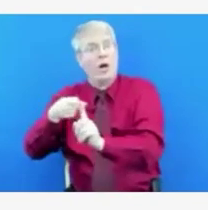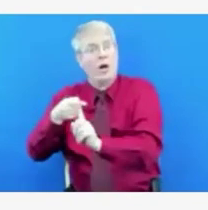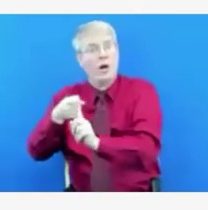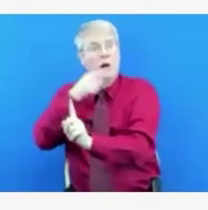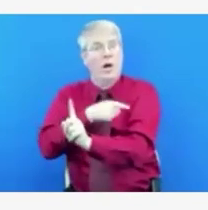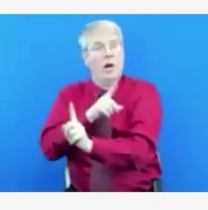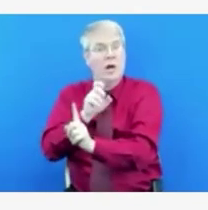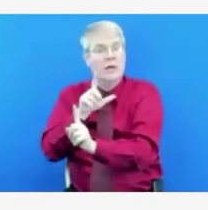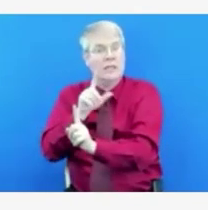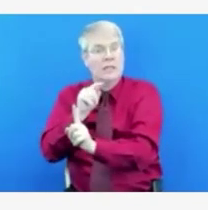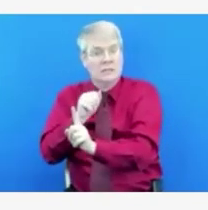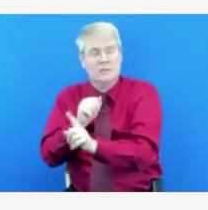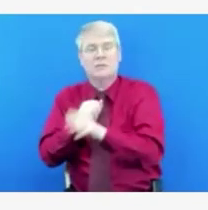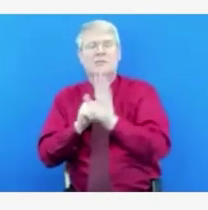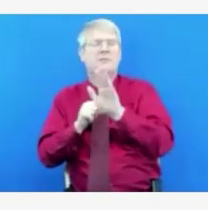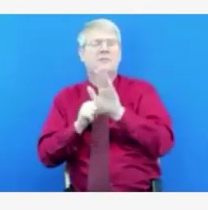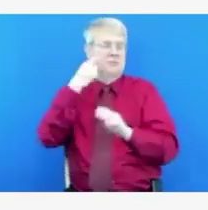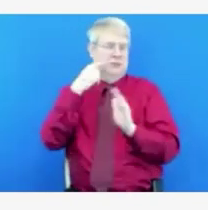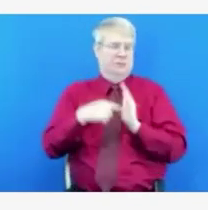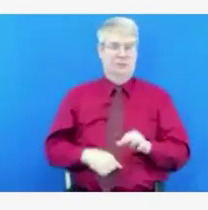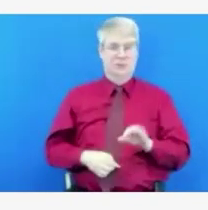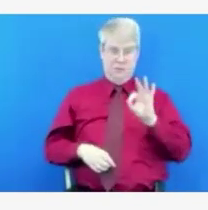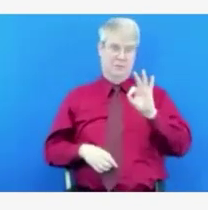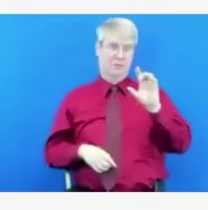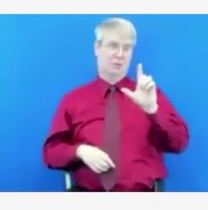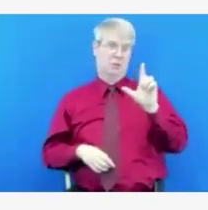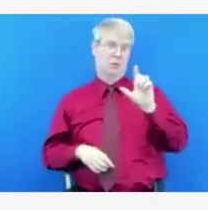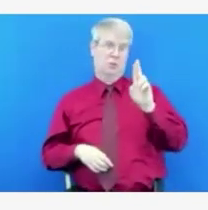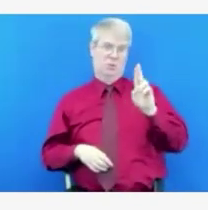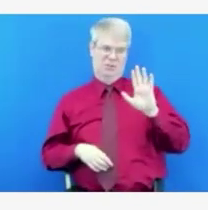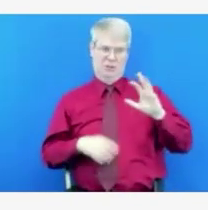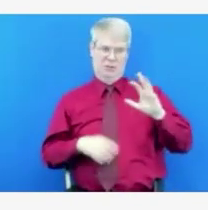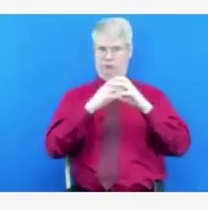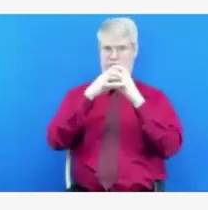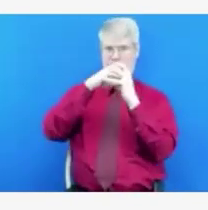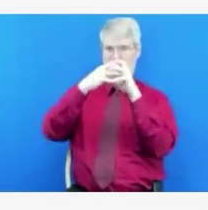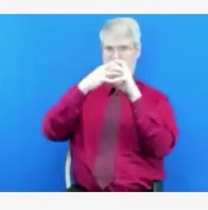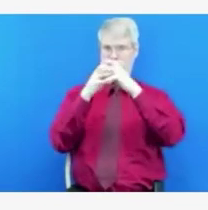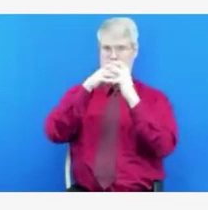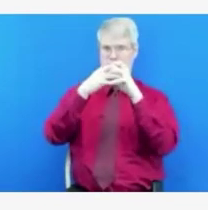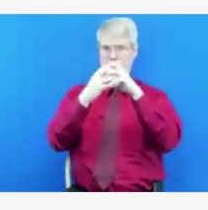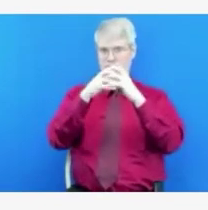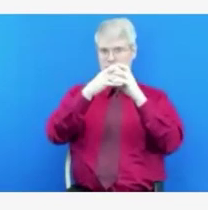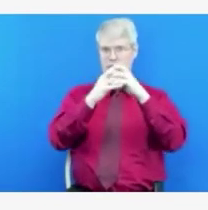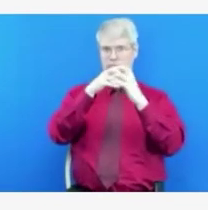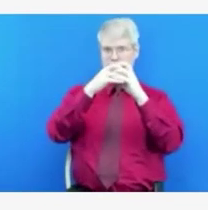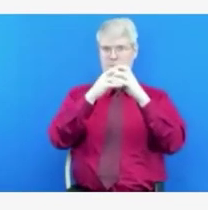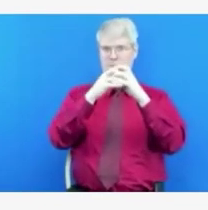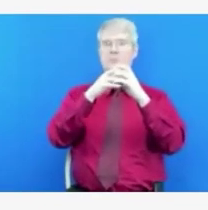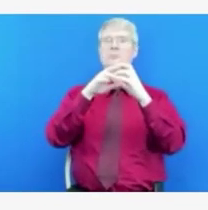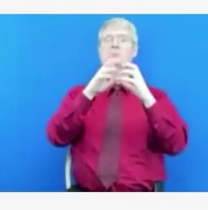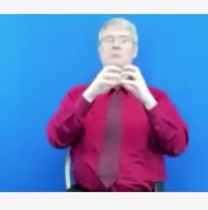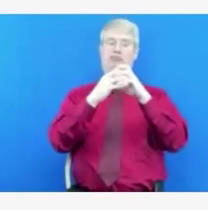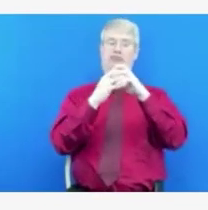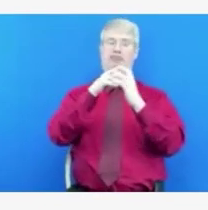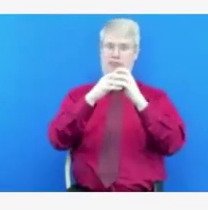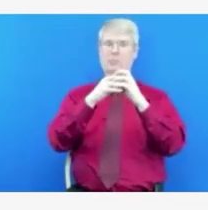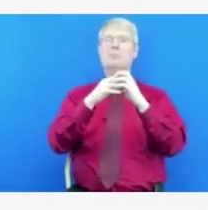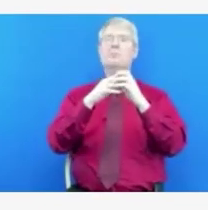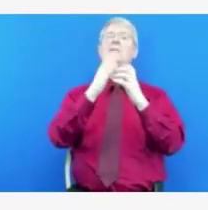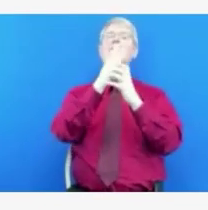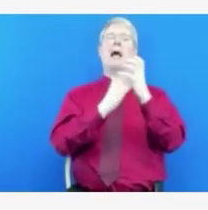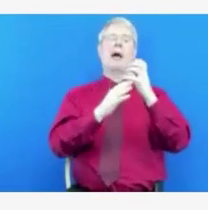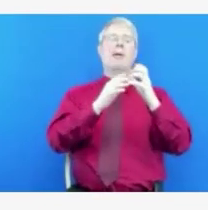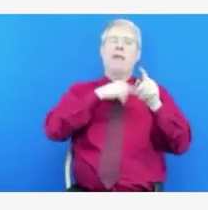experiencing right now are much, much less common. But nevertheless, there are episodes,